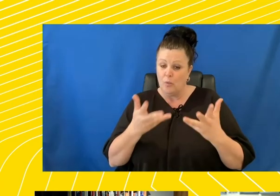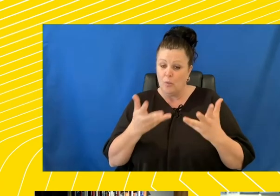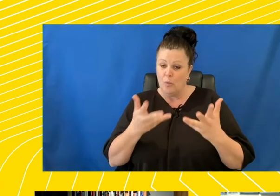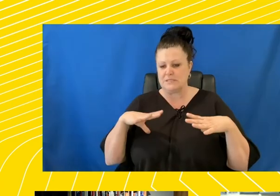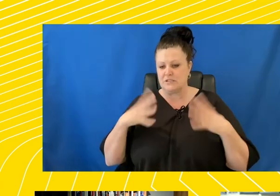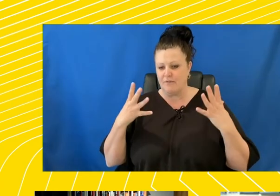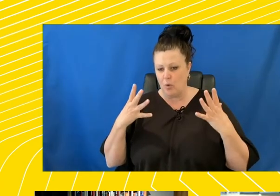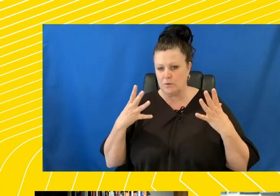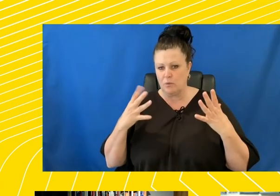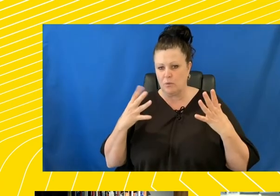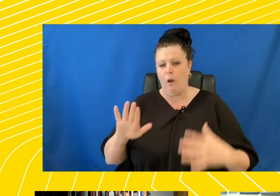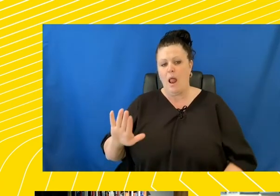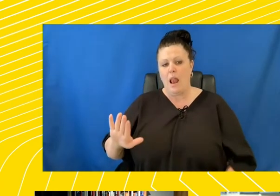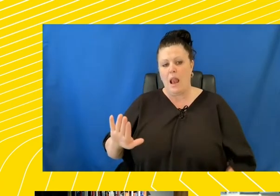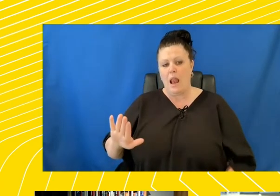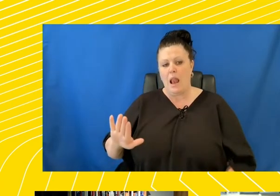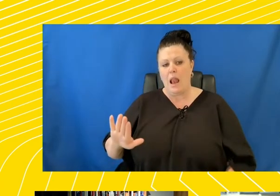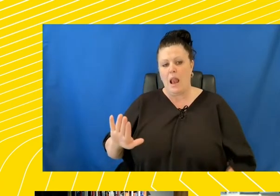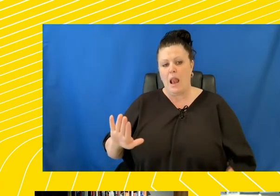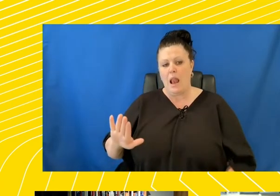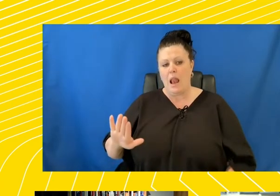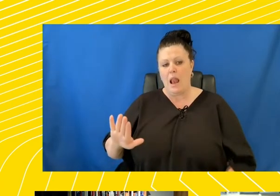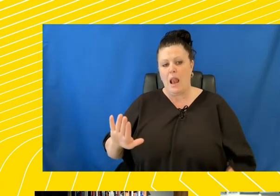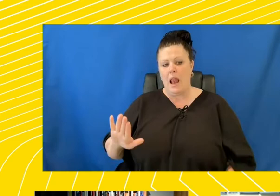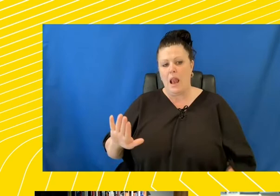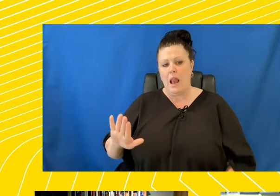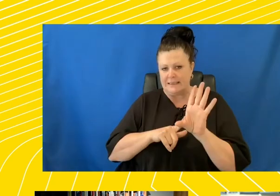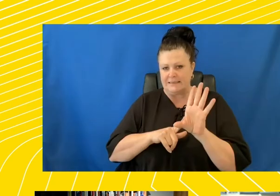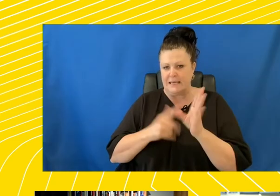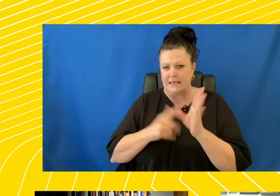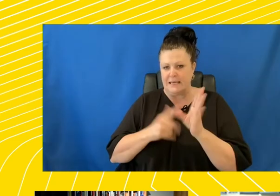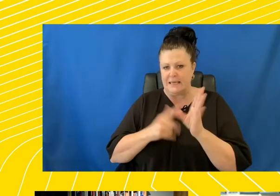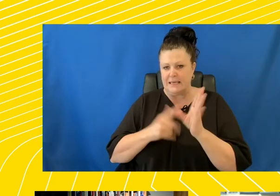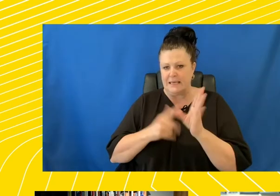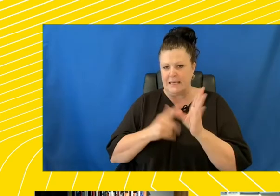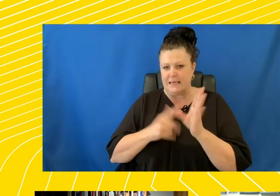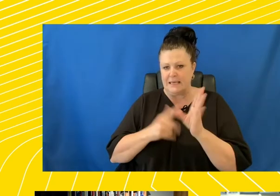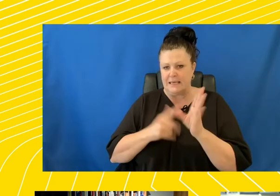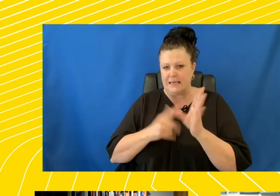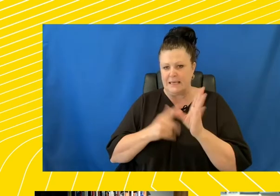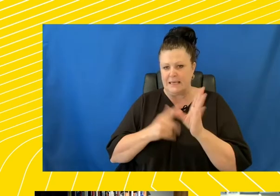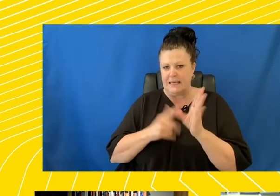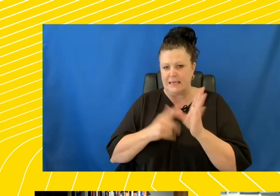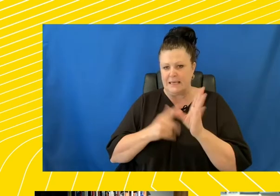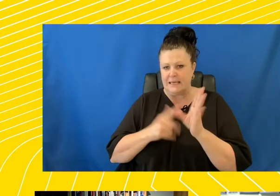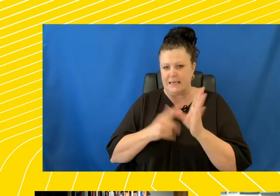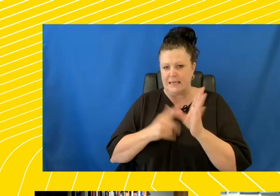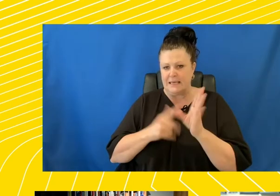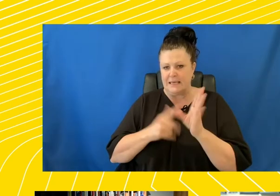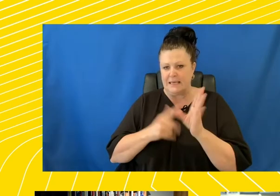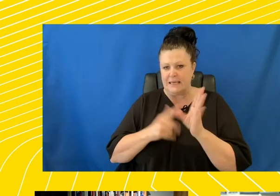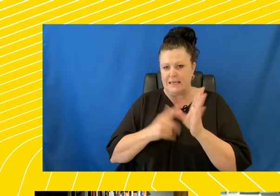would say lazy comparison as a historical example. This is where it goes wrong. See, this is what happened when the Nazis did it.